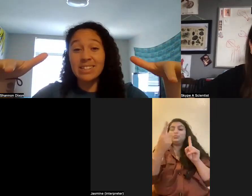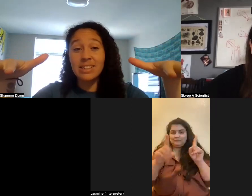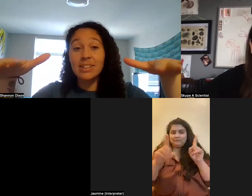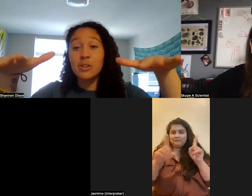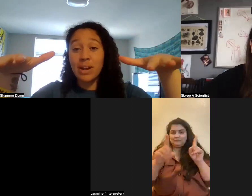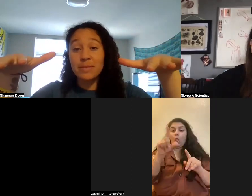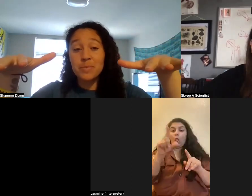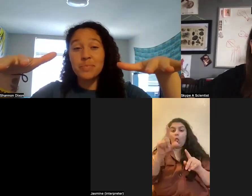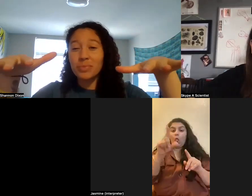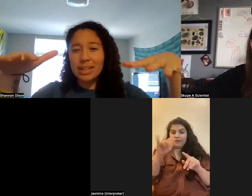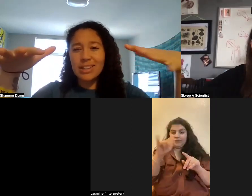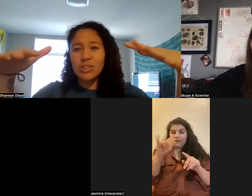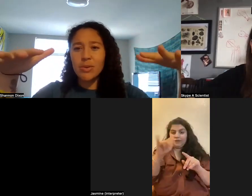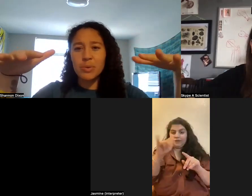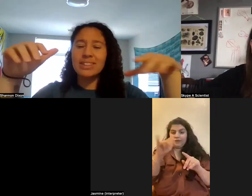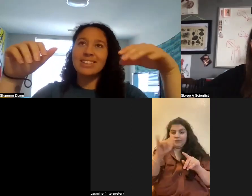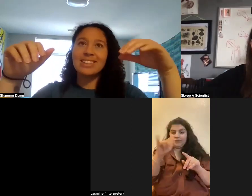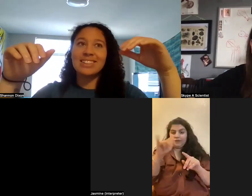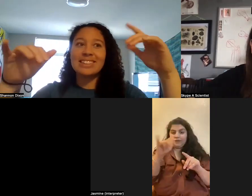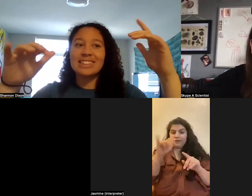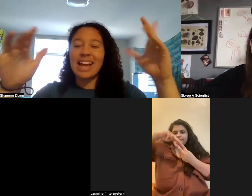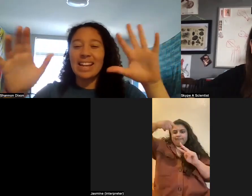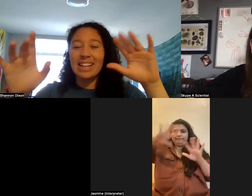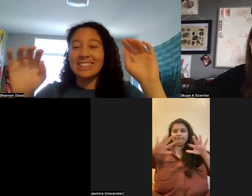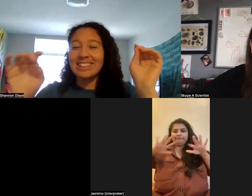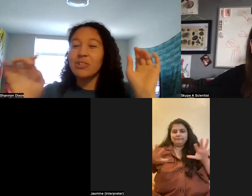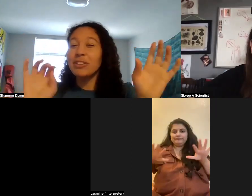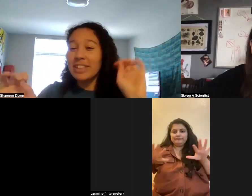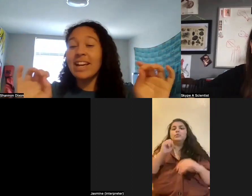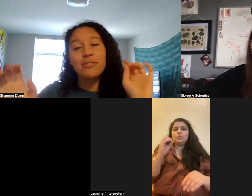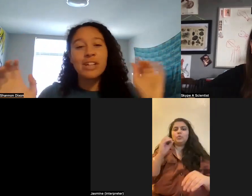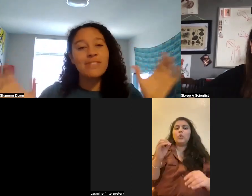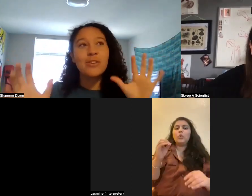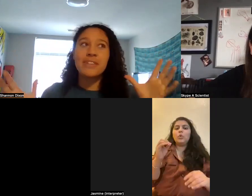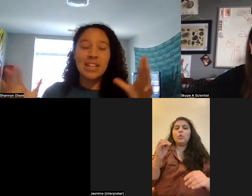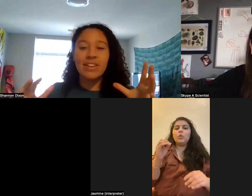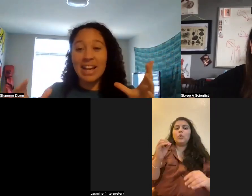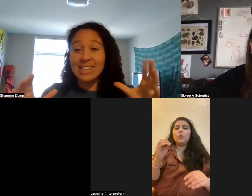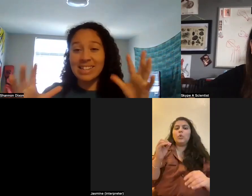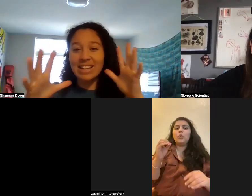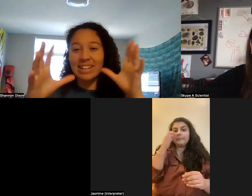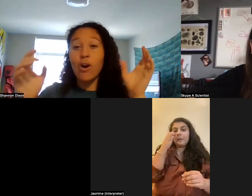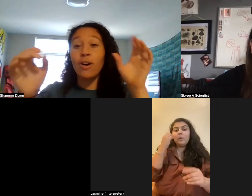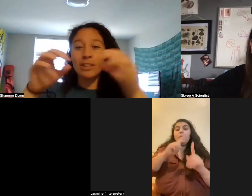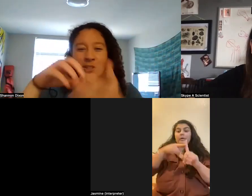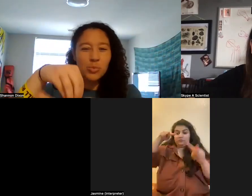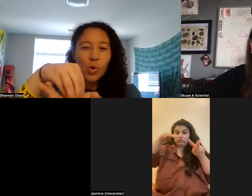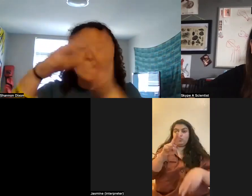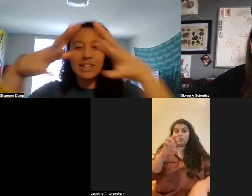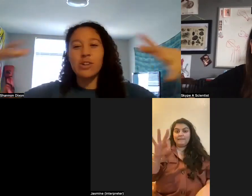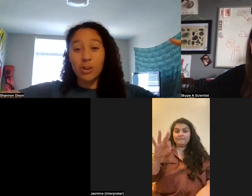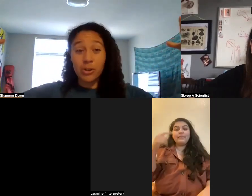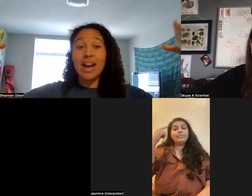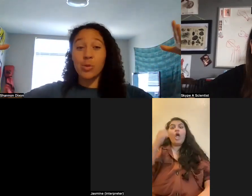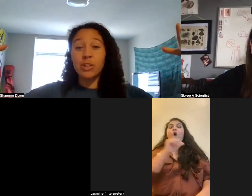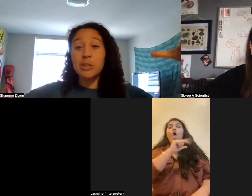distinct. Right. So when you're looking at a reef, don't think of it as like all, it's just